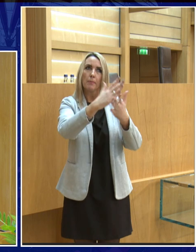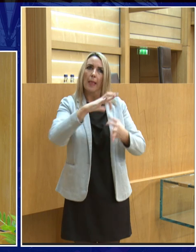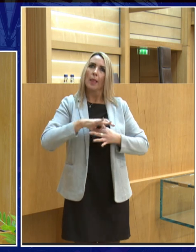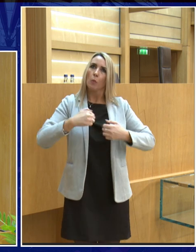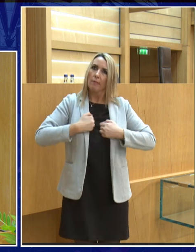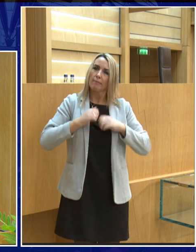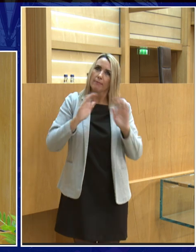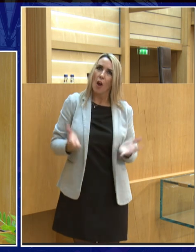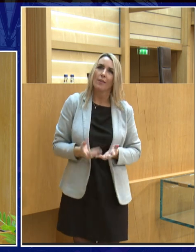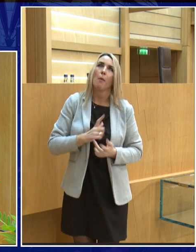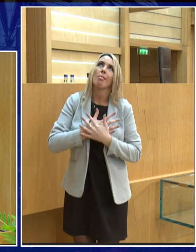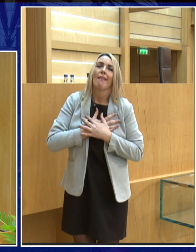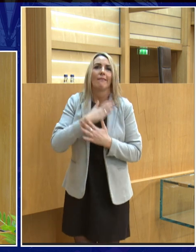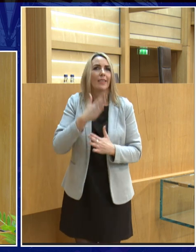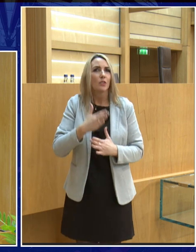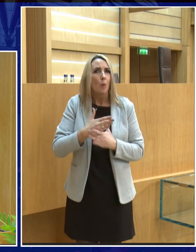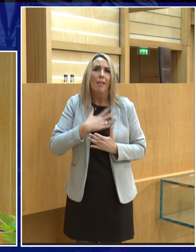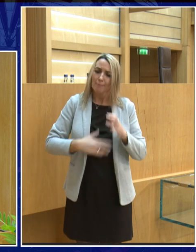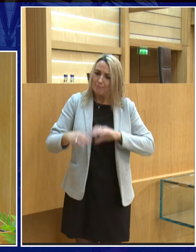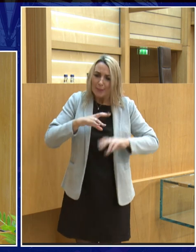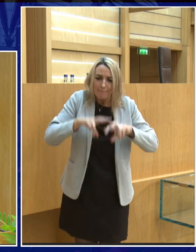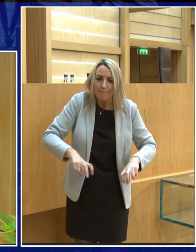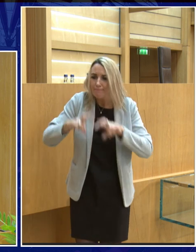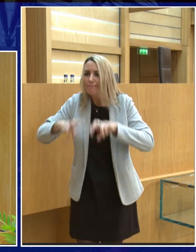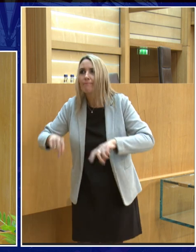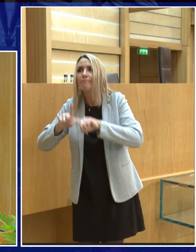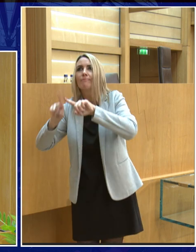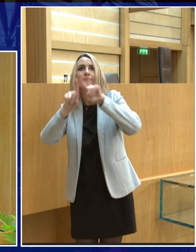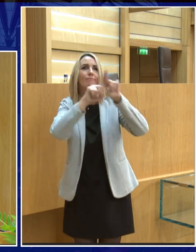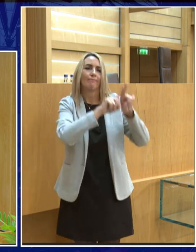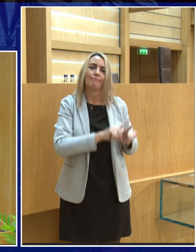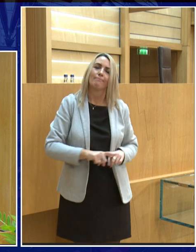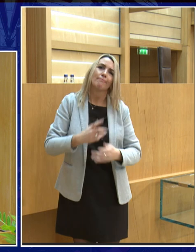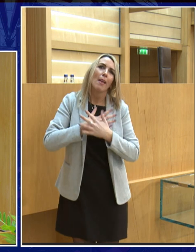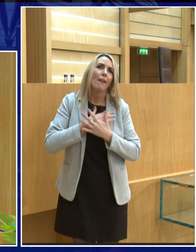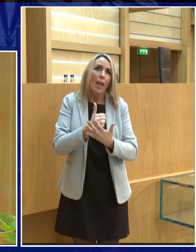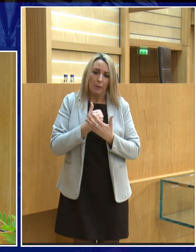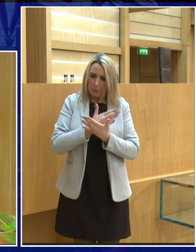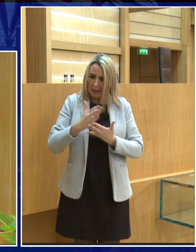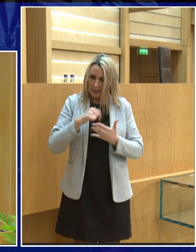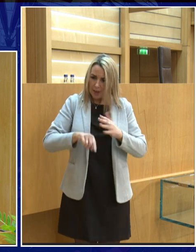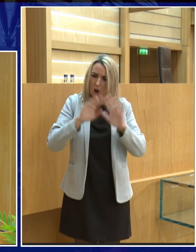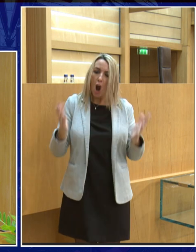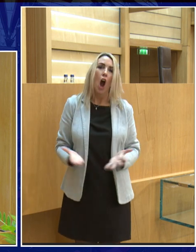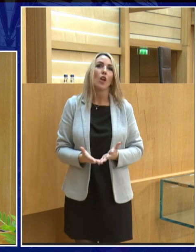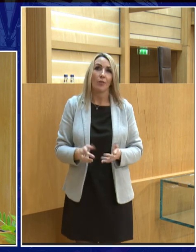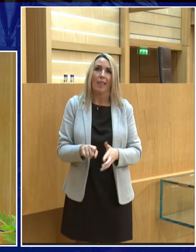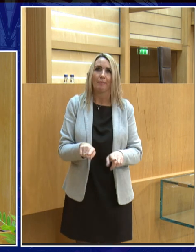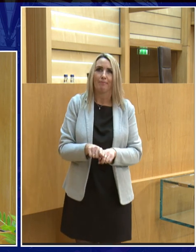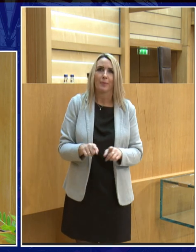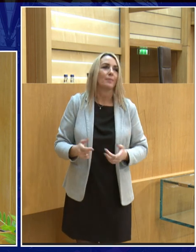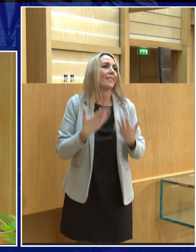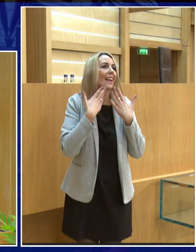and that's why I love what I do I love being a scientist and investigating all these amazing different things because it helps us understand our place here on earth as well